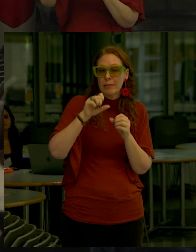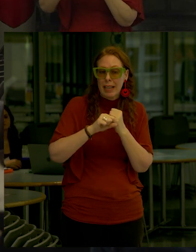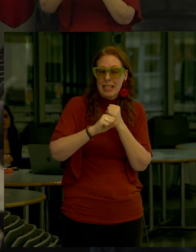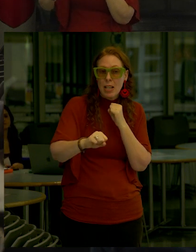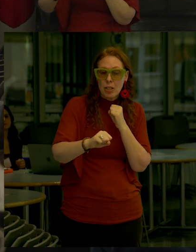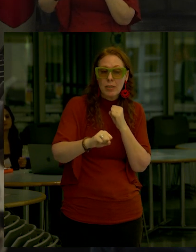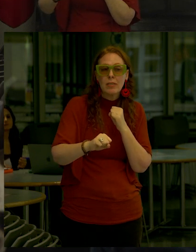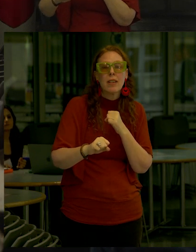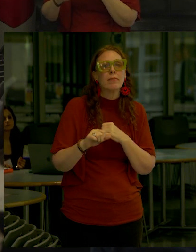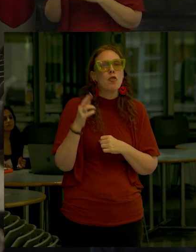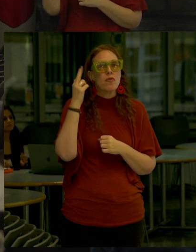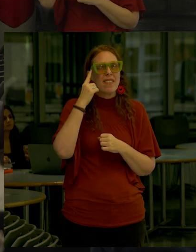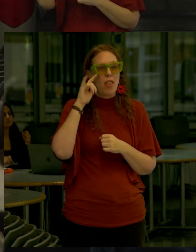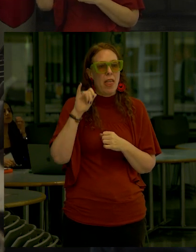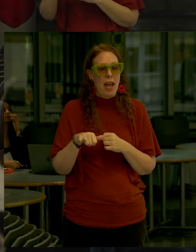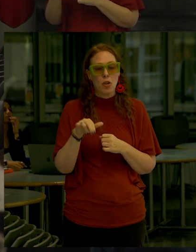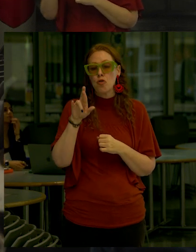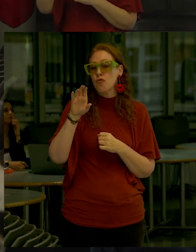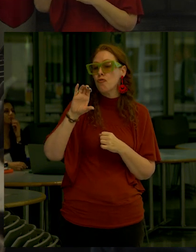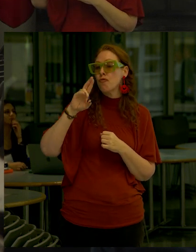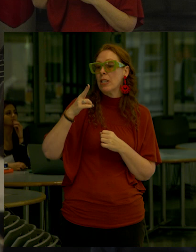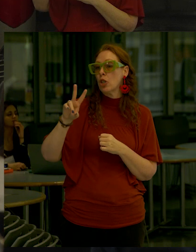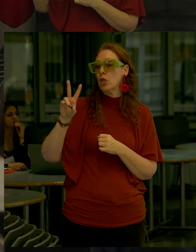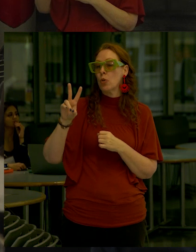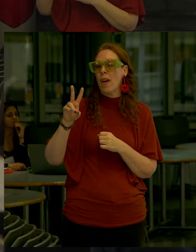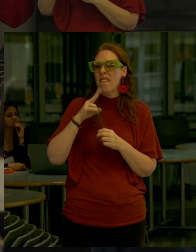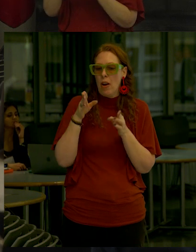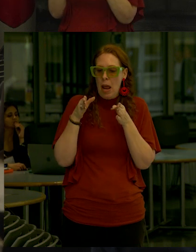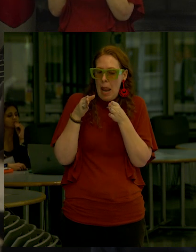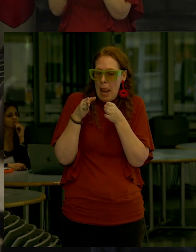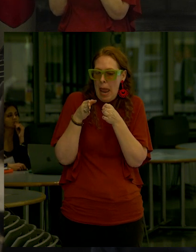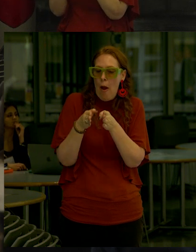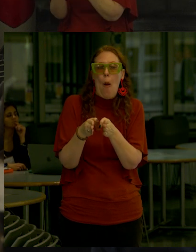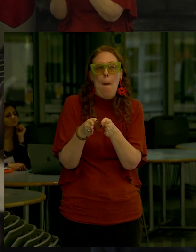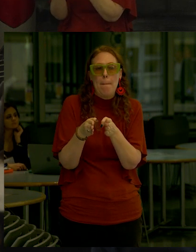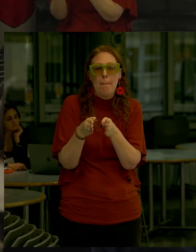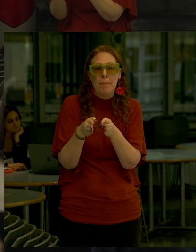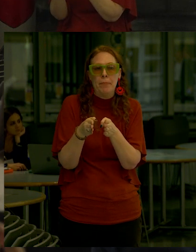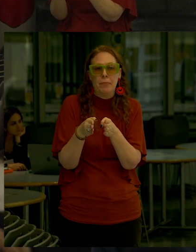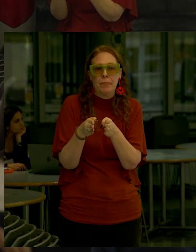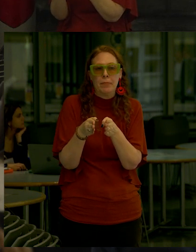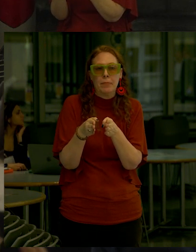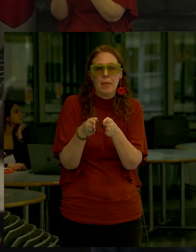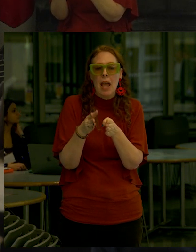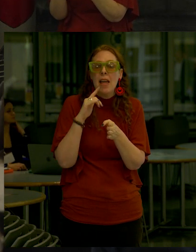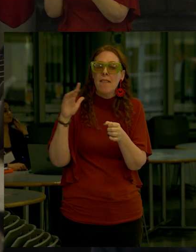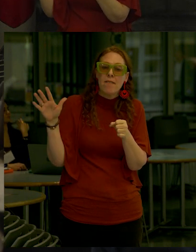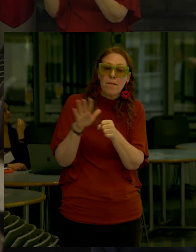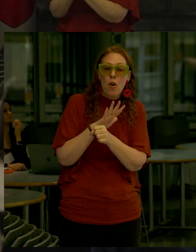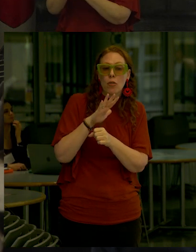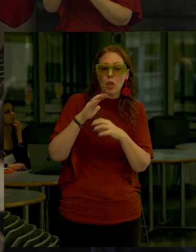so the rationale there is REACH 2 is a very narrow piece of the project and it's a complete reconstruction